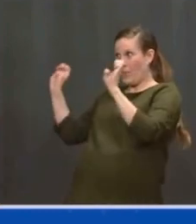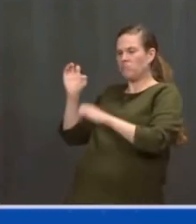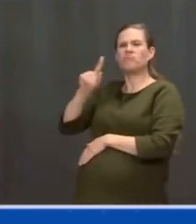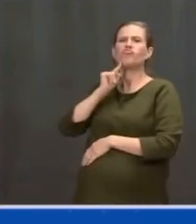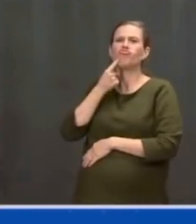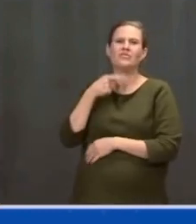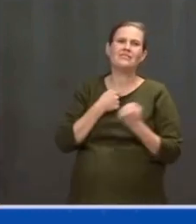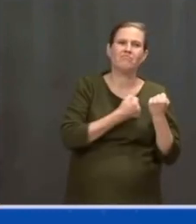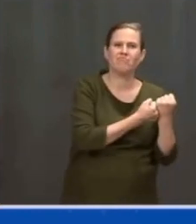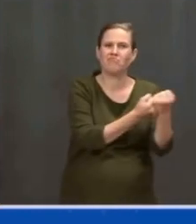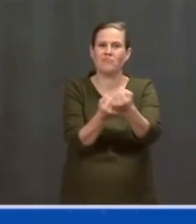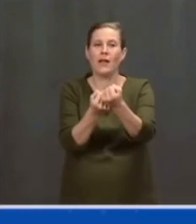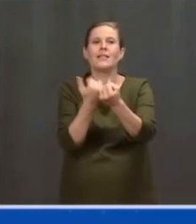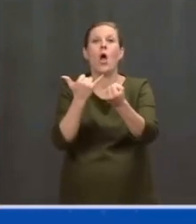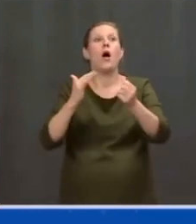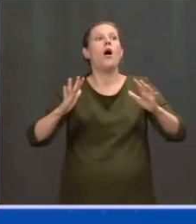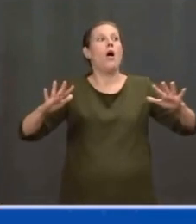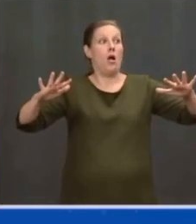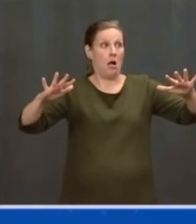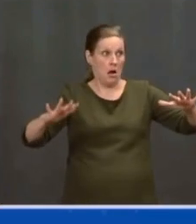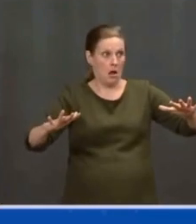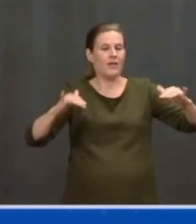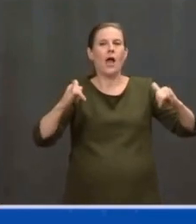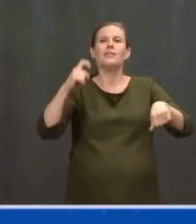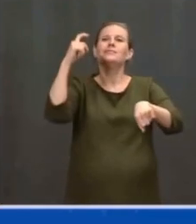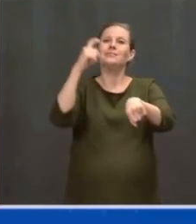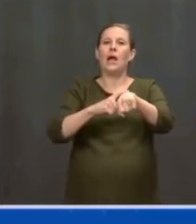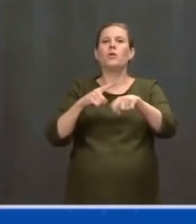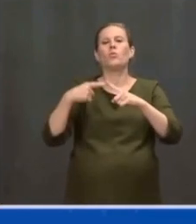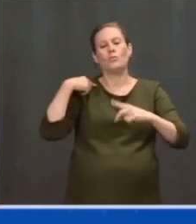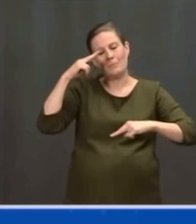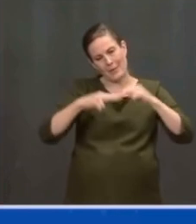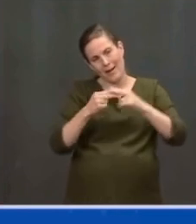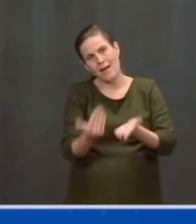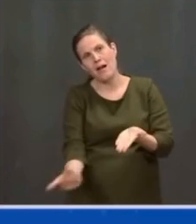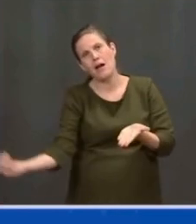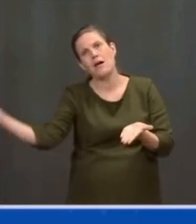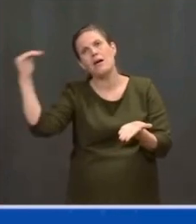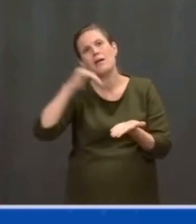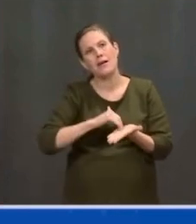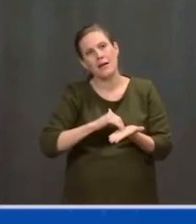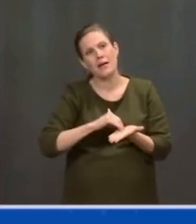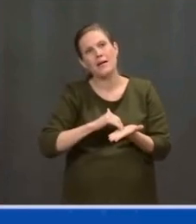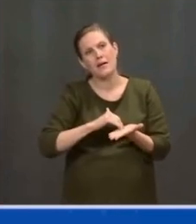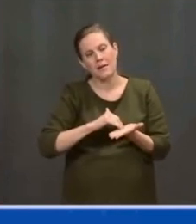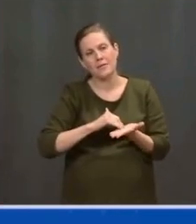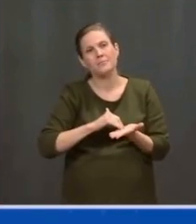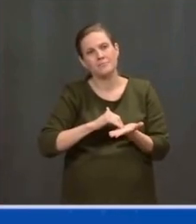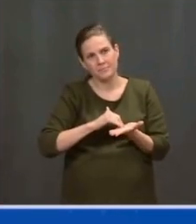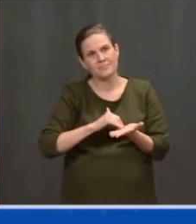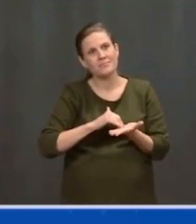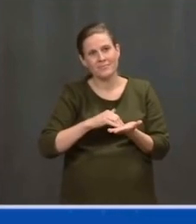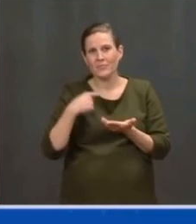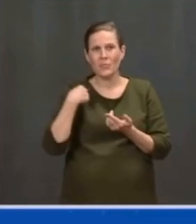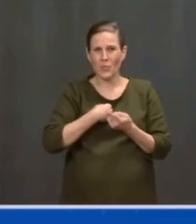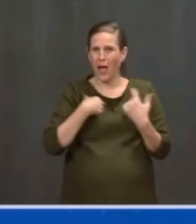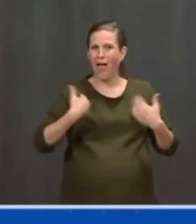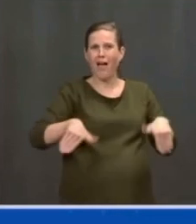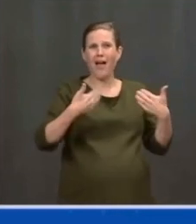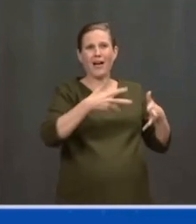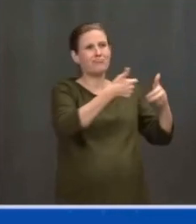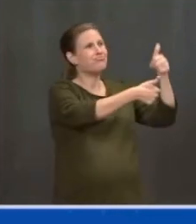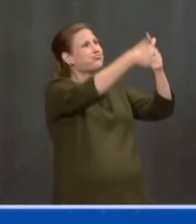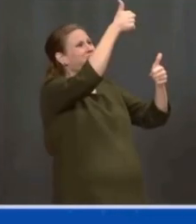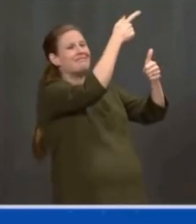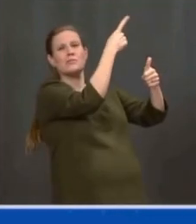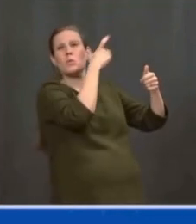crisis we're now facing, those at the very top in America were doing very well, which is fine. They